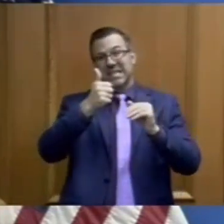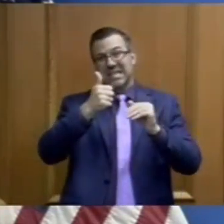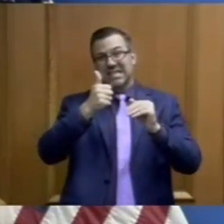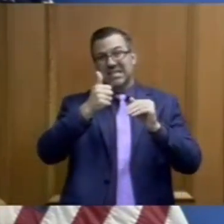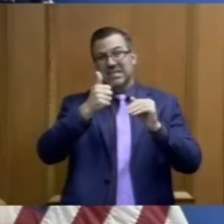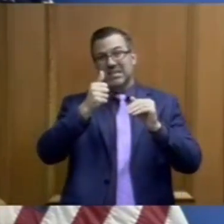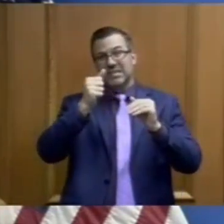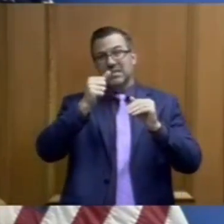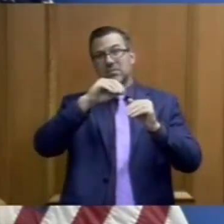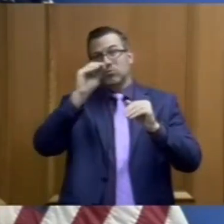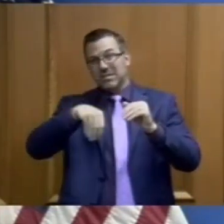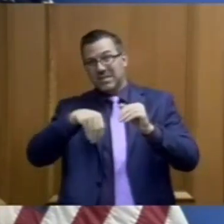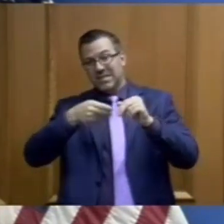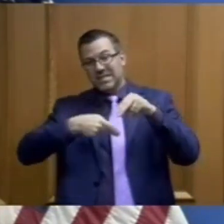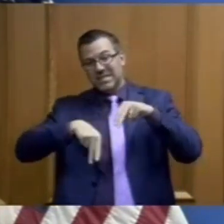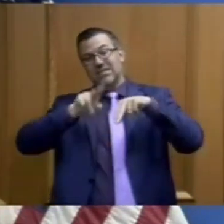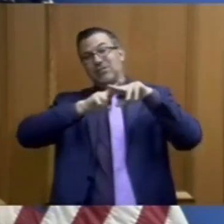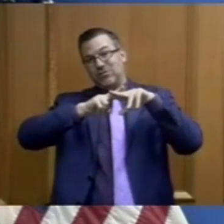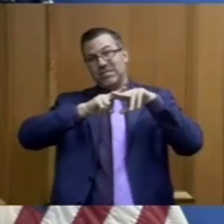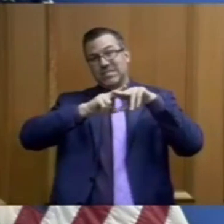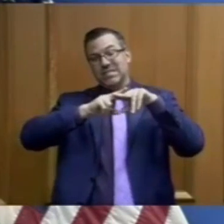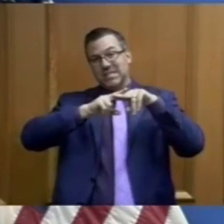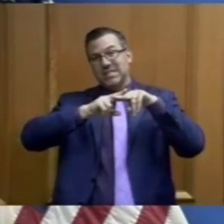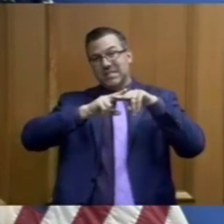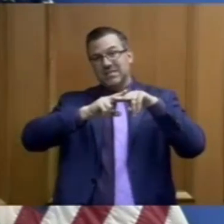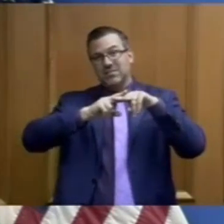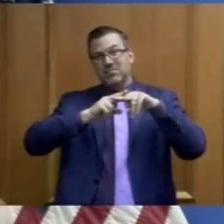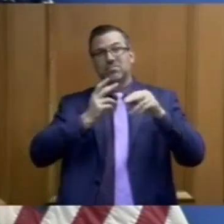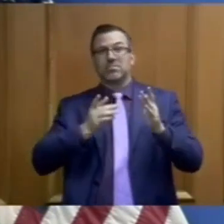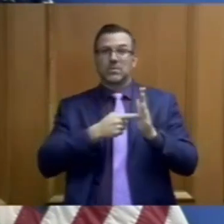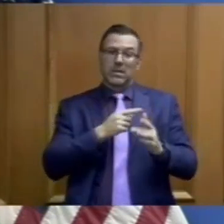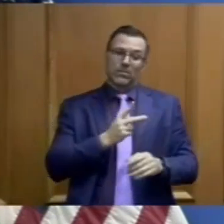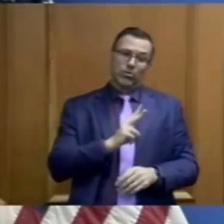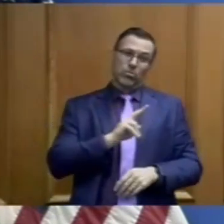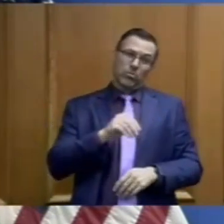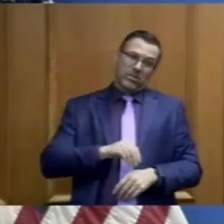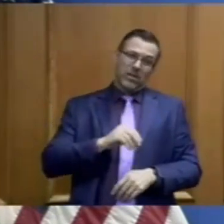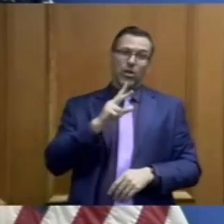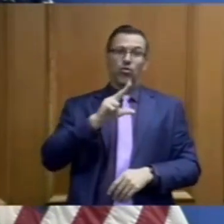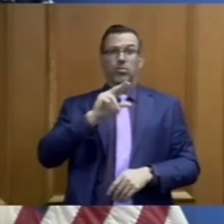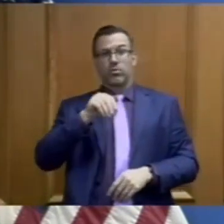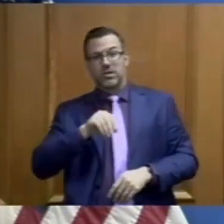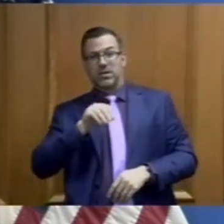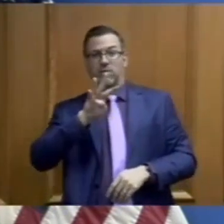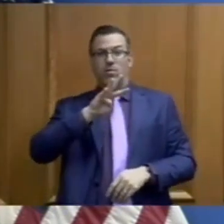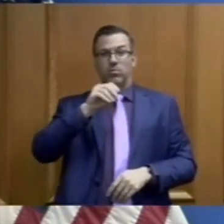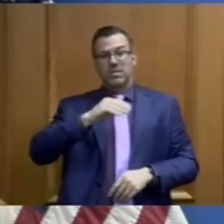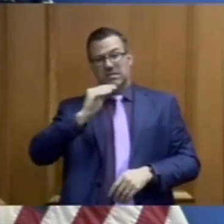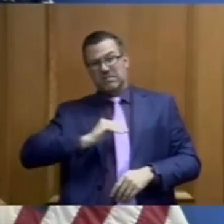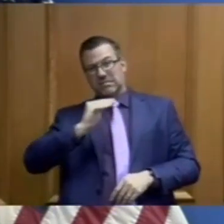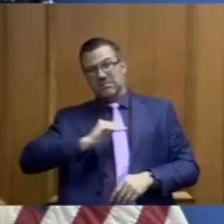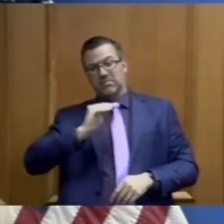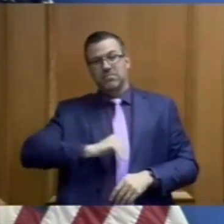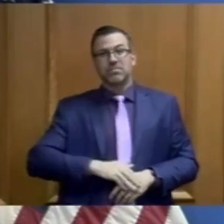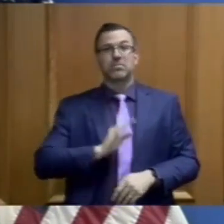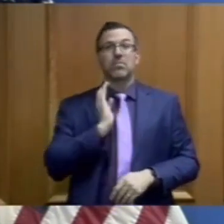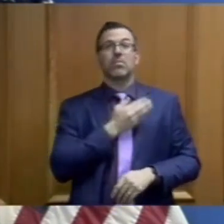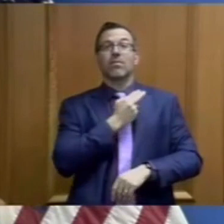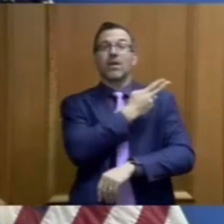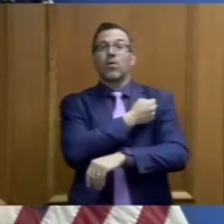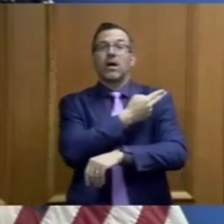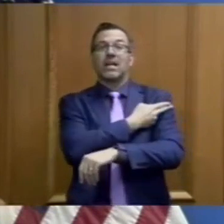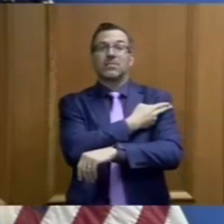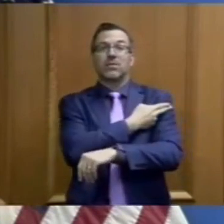in the number of cases in our state. Our hospitalization rate has consistently remained lower than national averages